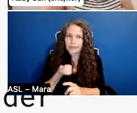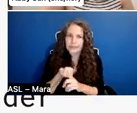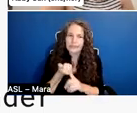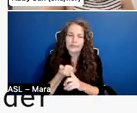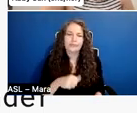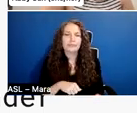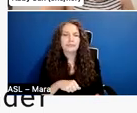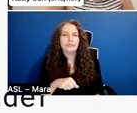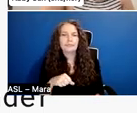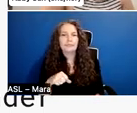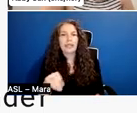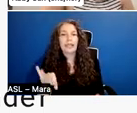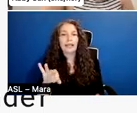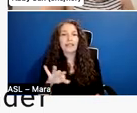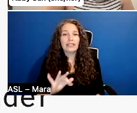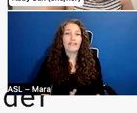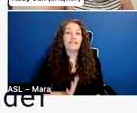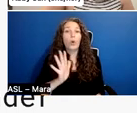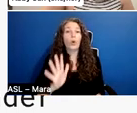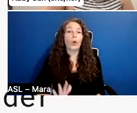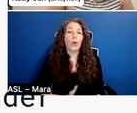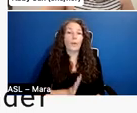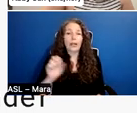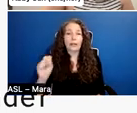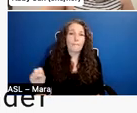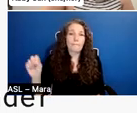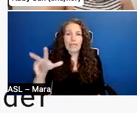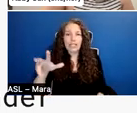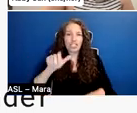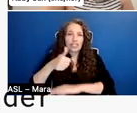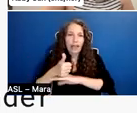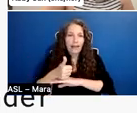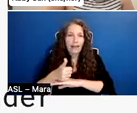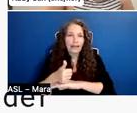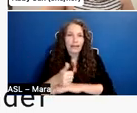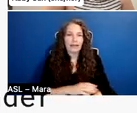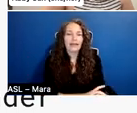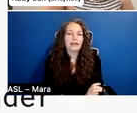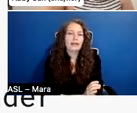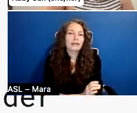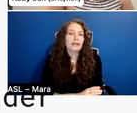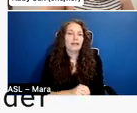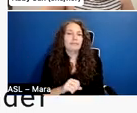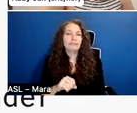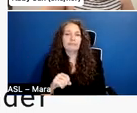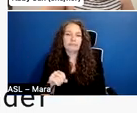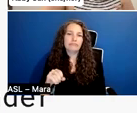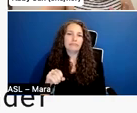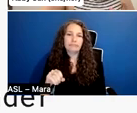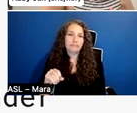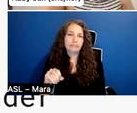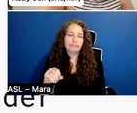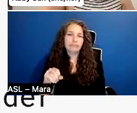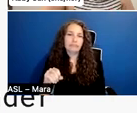If you are in a more formal pitch setting, even if you don't win or even if you, um, don't get the